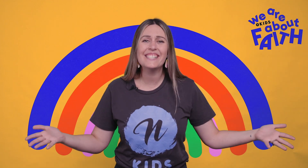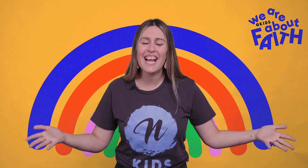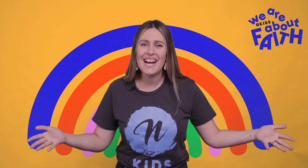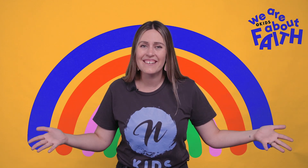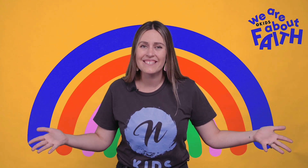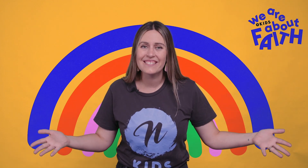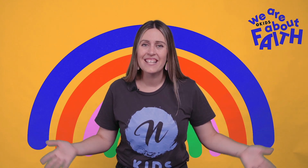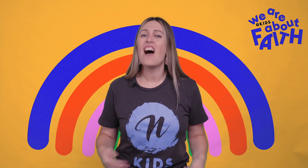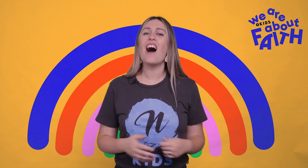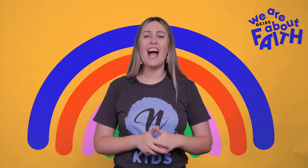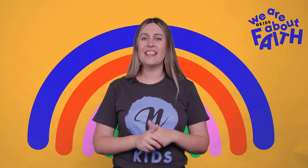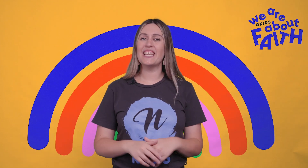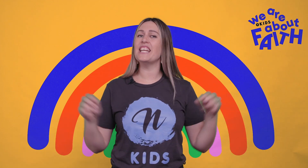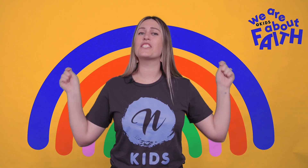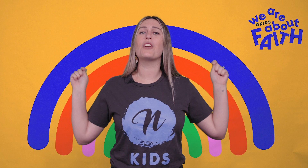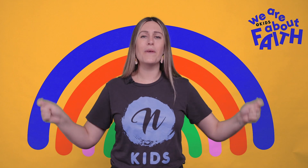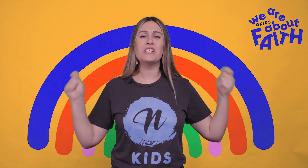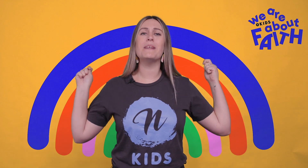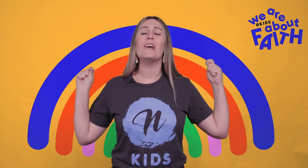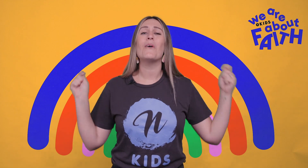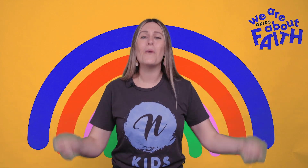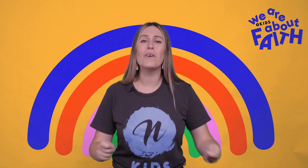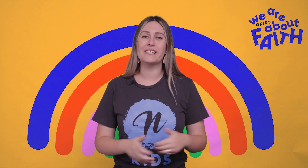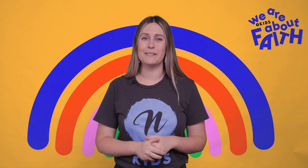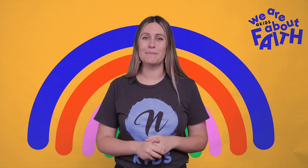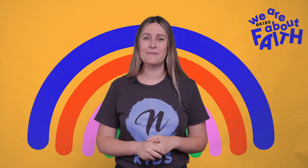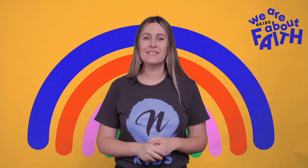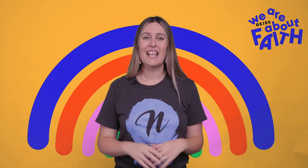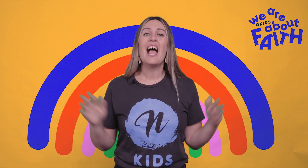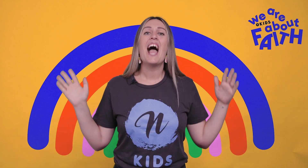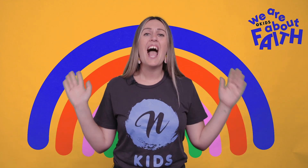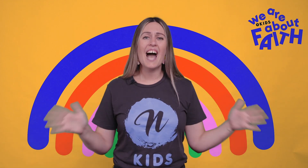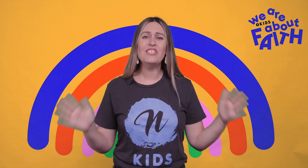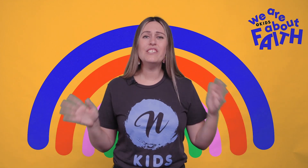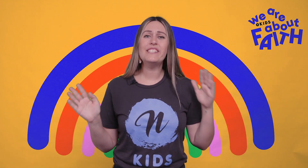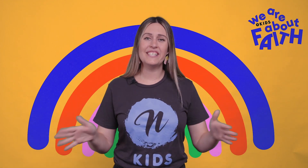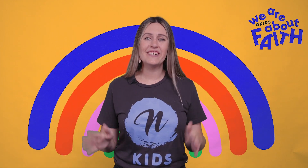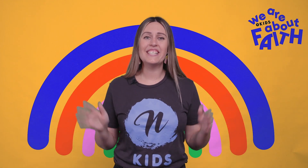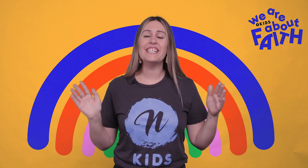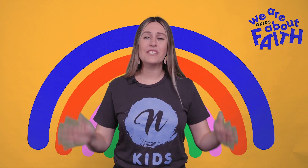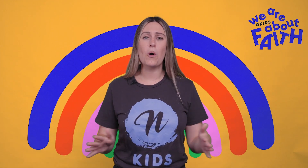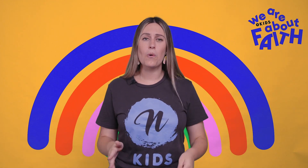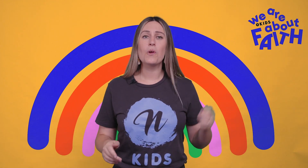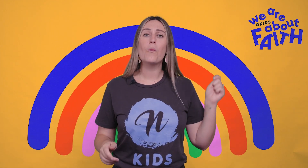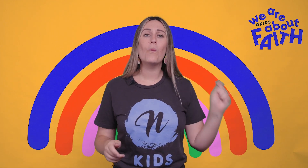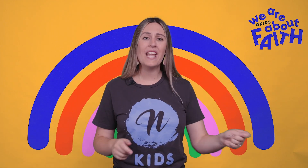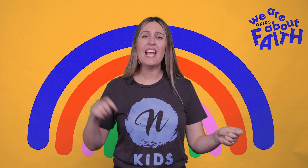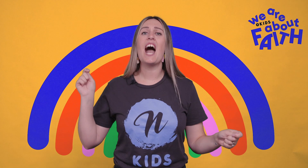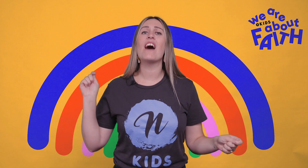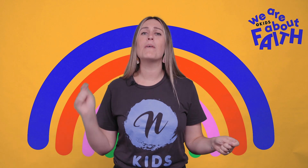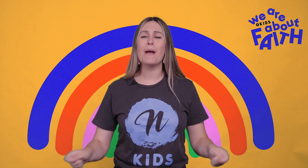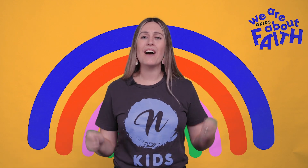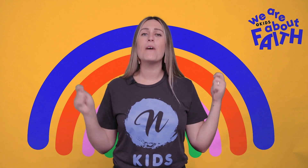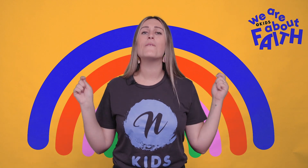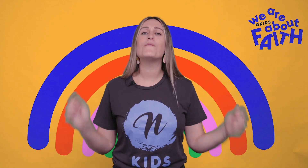how does that sound? I think it's going to be awesome. Our new series is called We